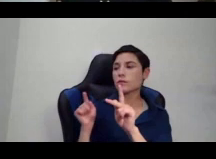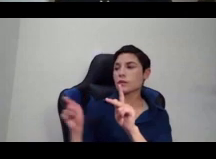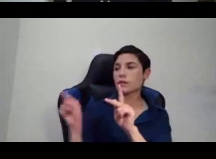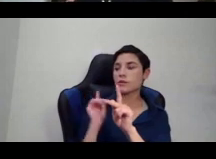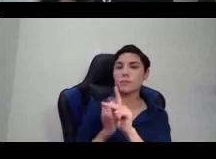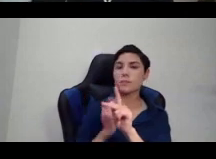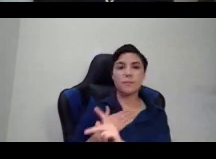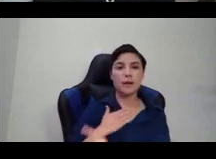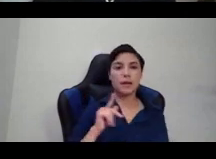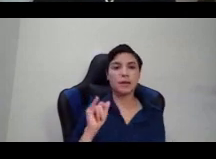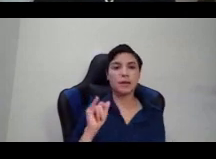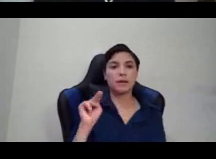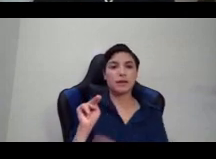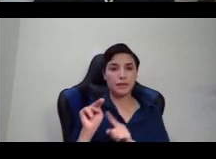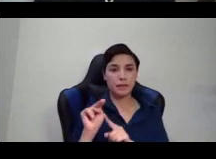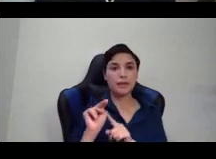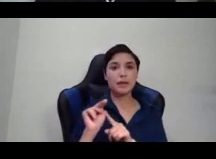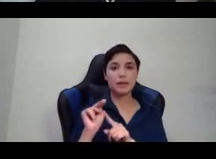part of our community.